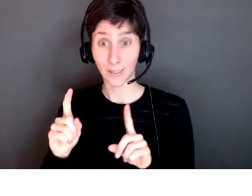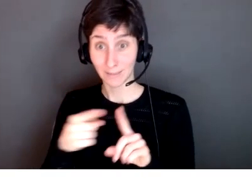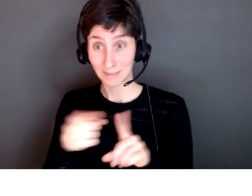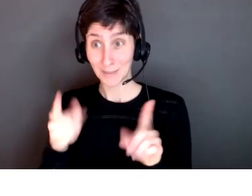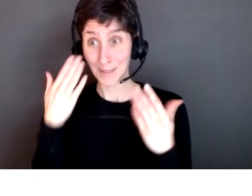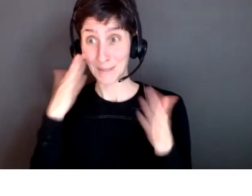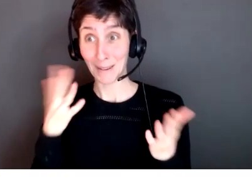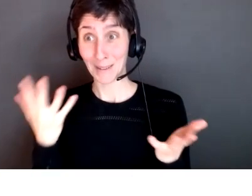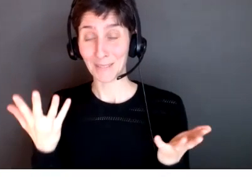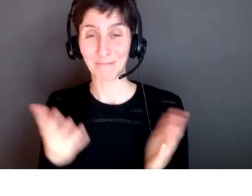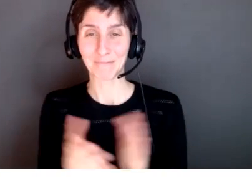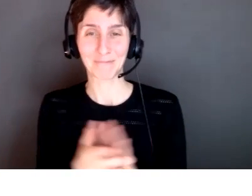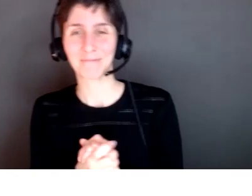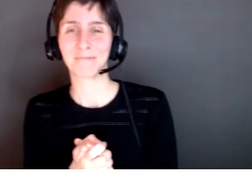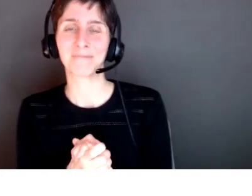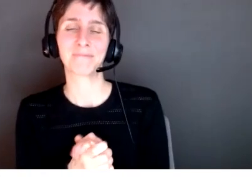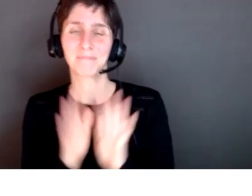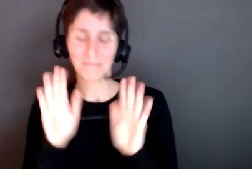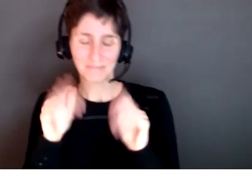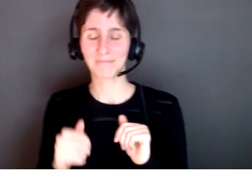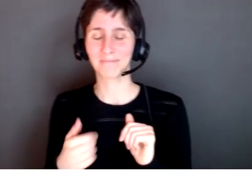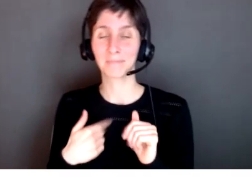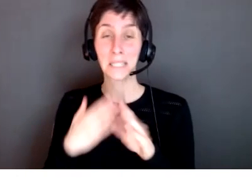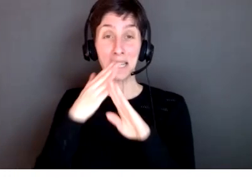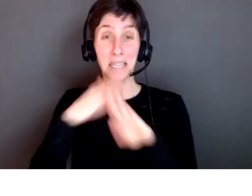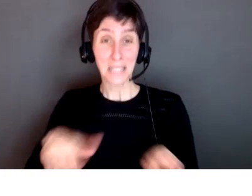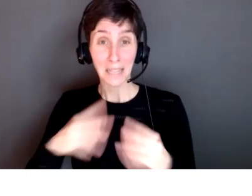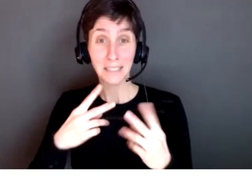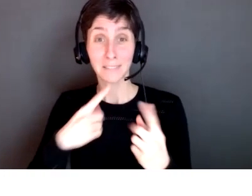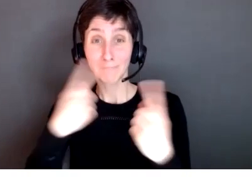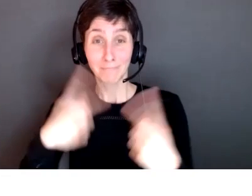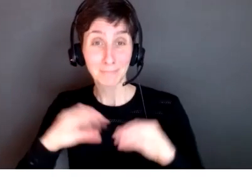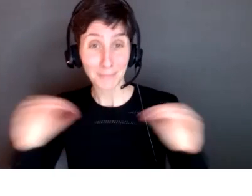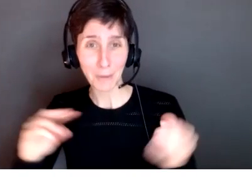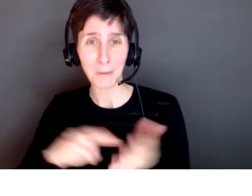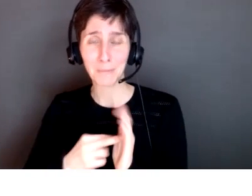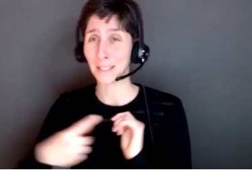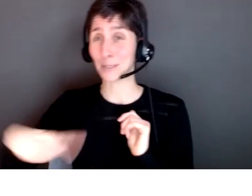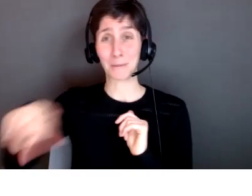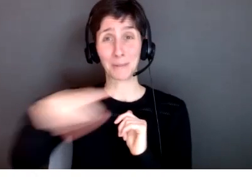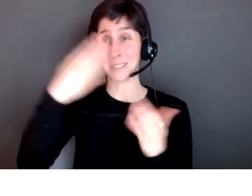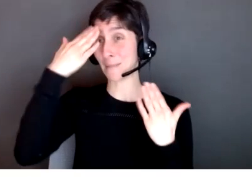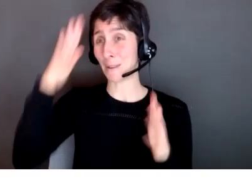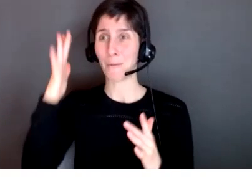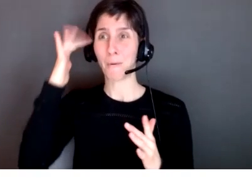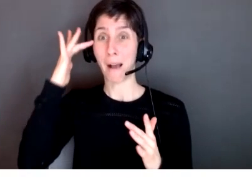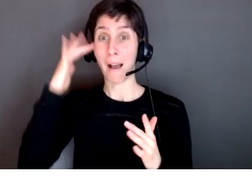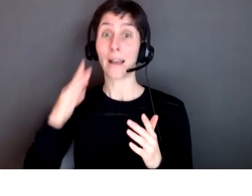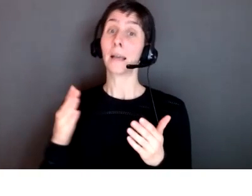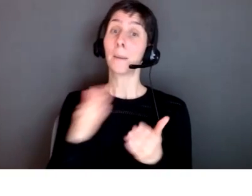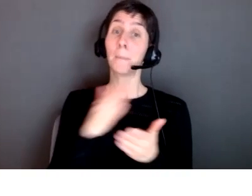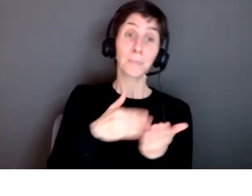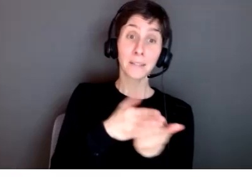no i'm gonna i'm going to interpret the silence as yeah we don't really know why we say it's a piece of cake to refer to something that is easy